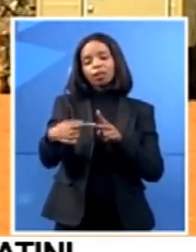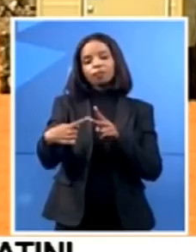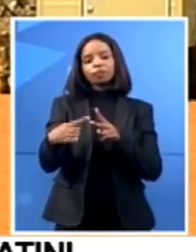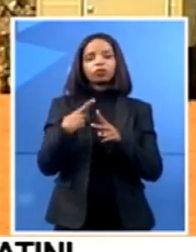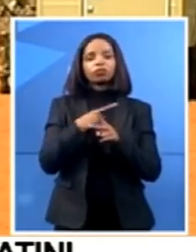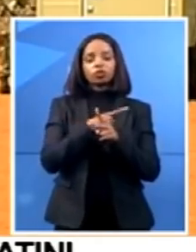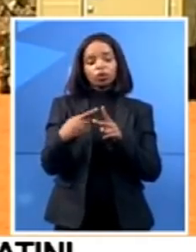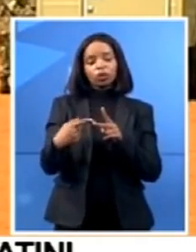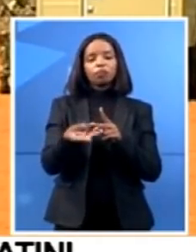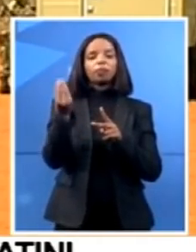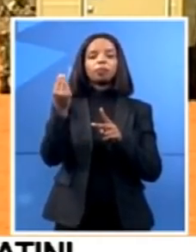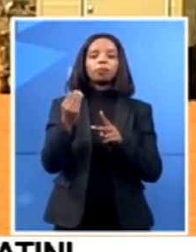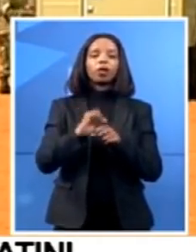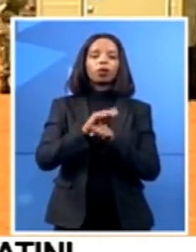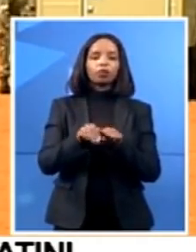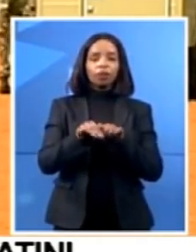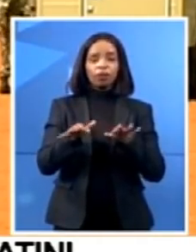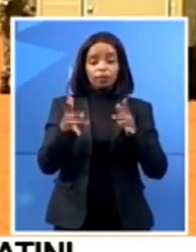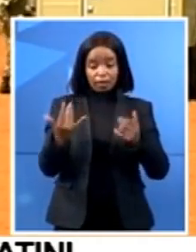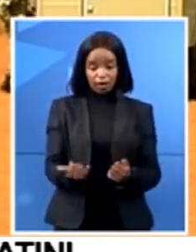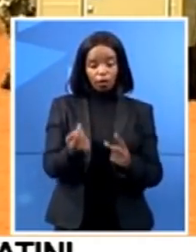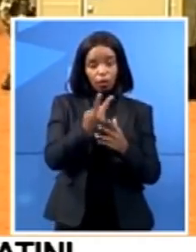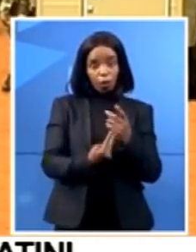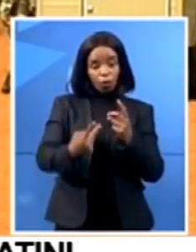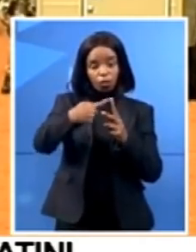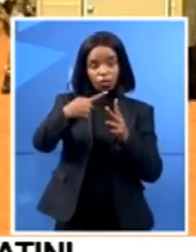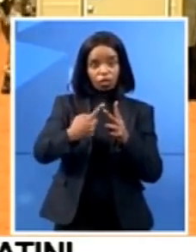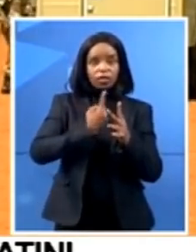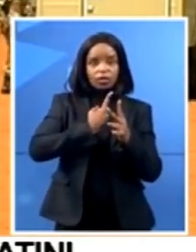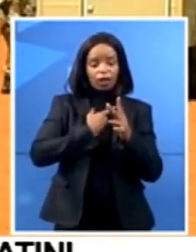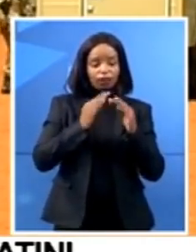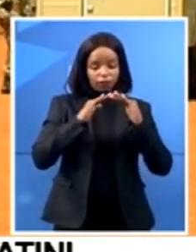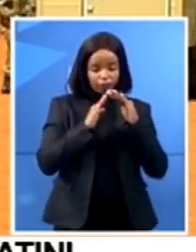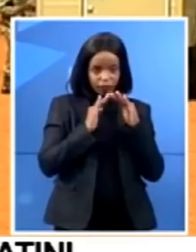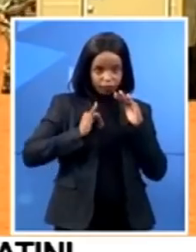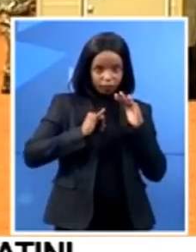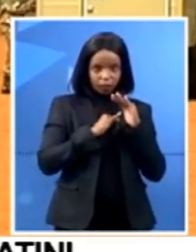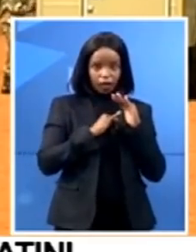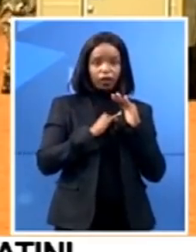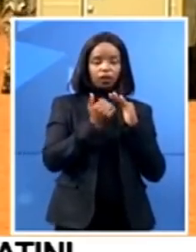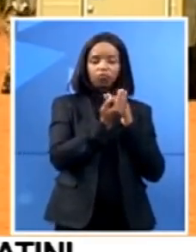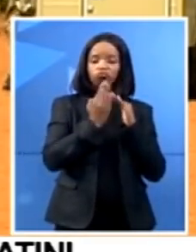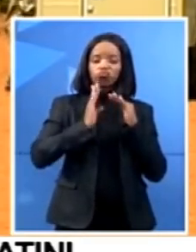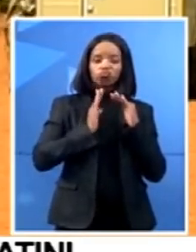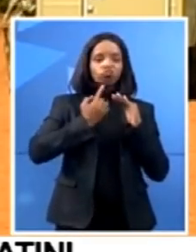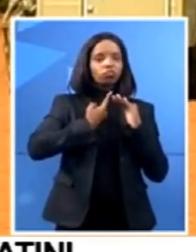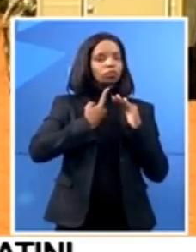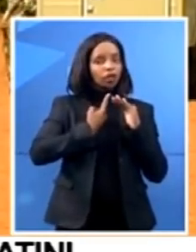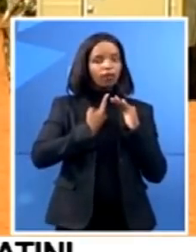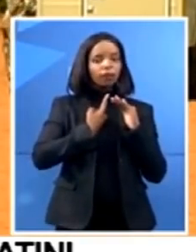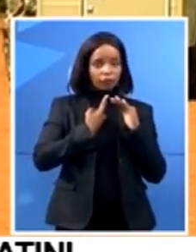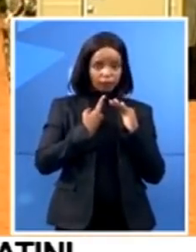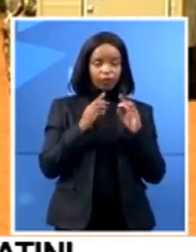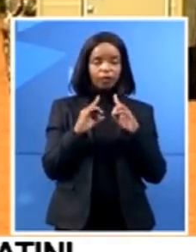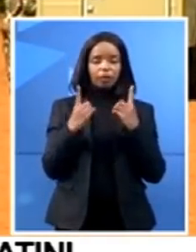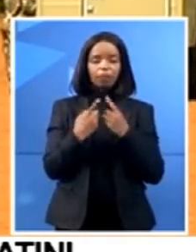currently on self-isolation. They've also been asked to quarantine themselves. The Department of Health here in Pumalanga, they have sent out a statement